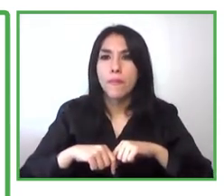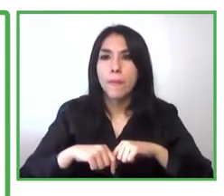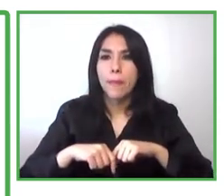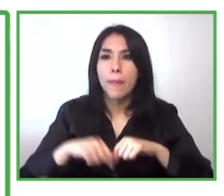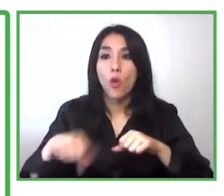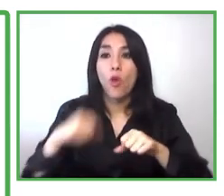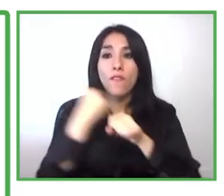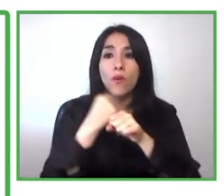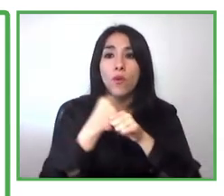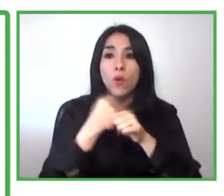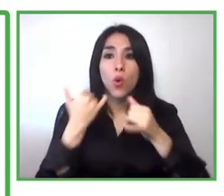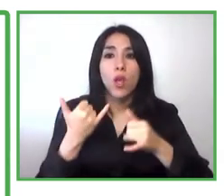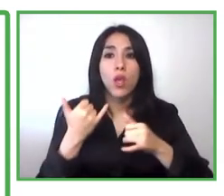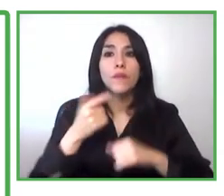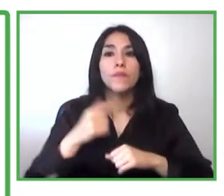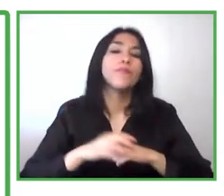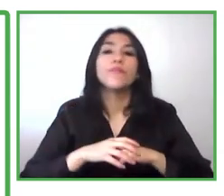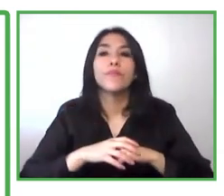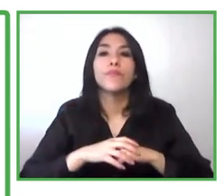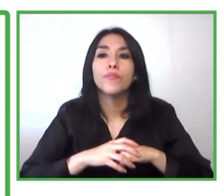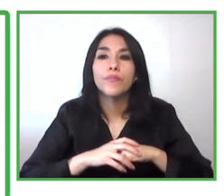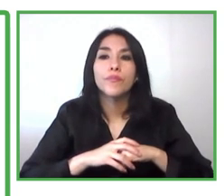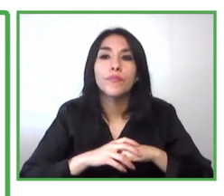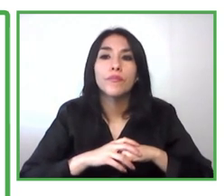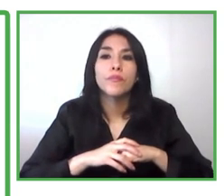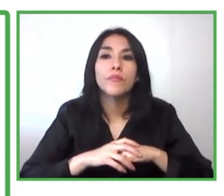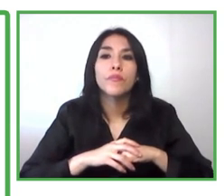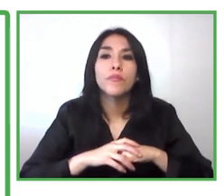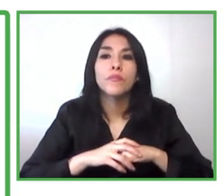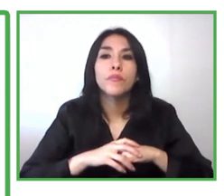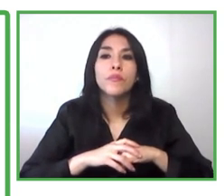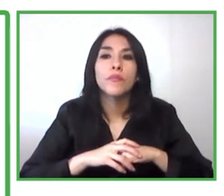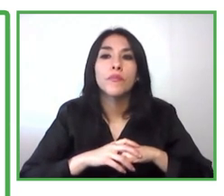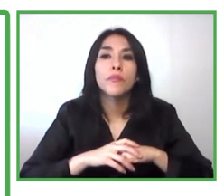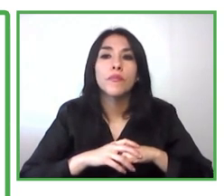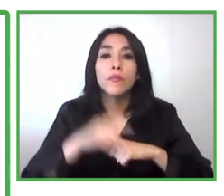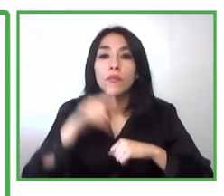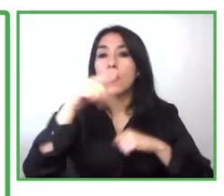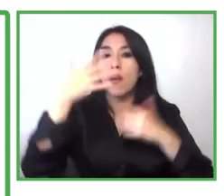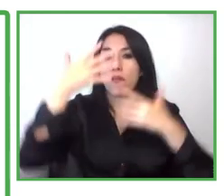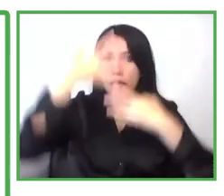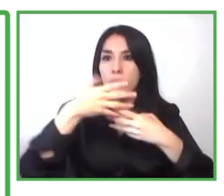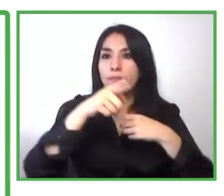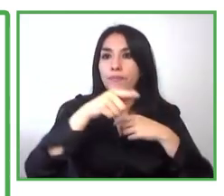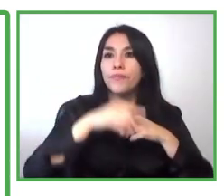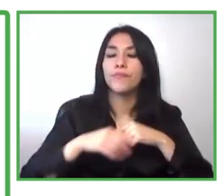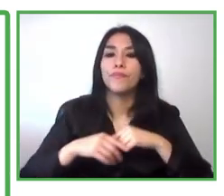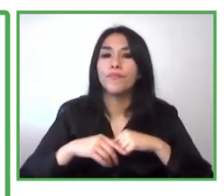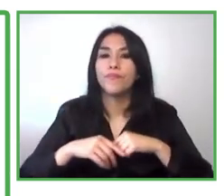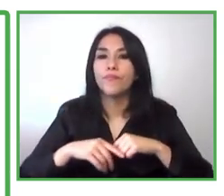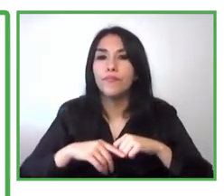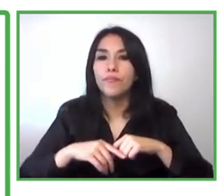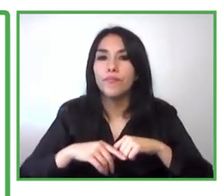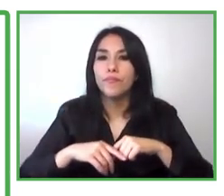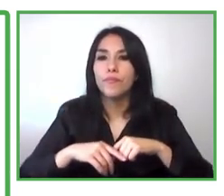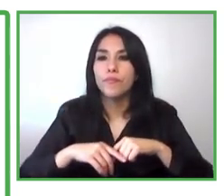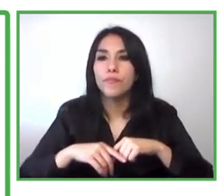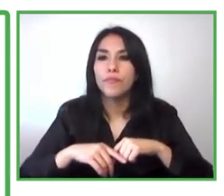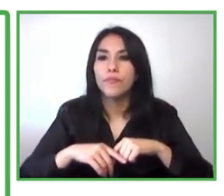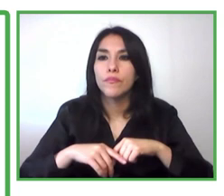what are the success factors of this program it is difficult it's difficult this question